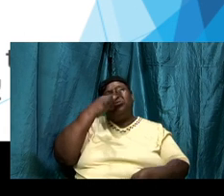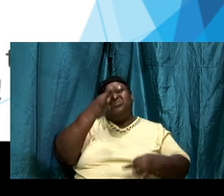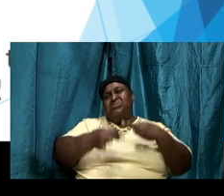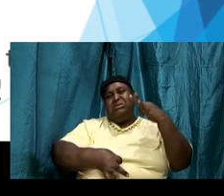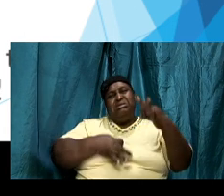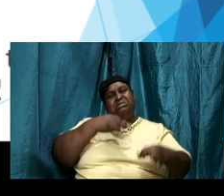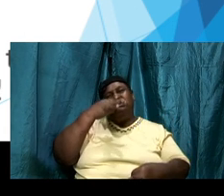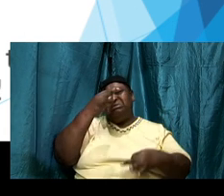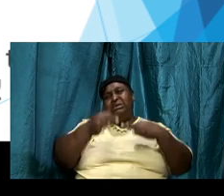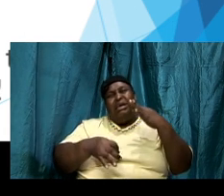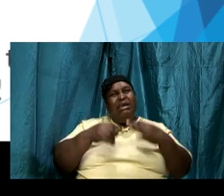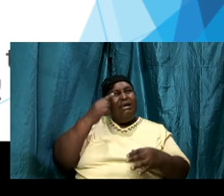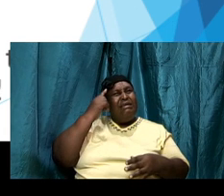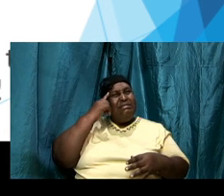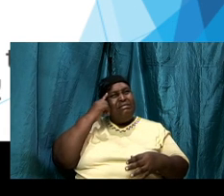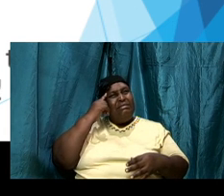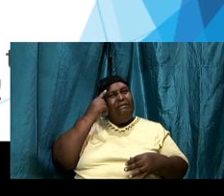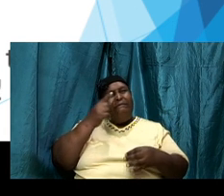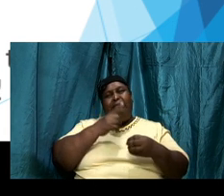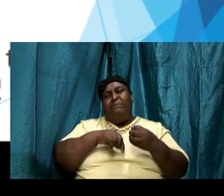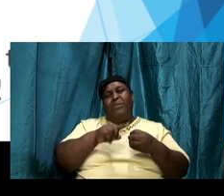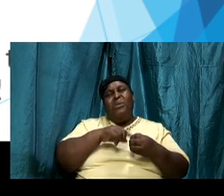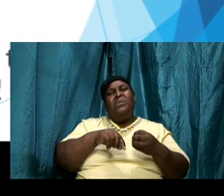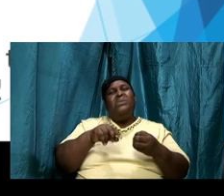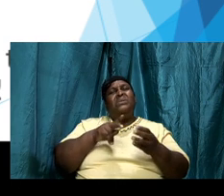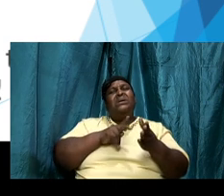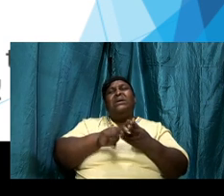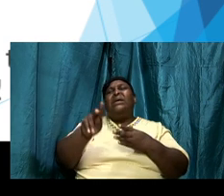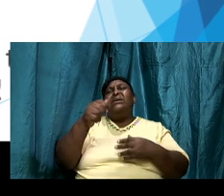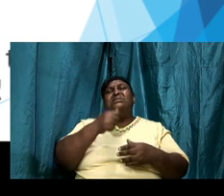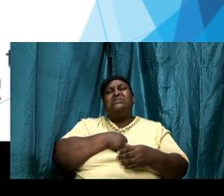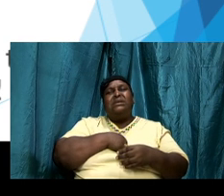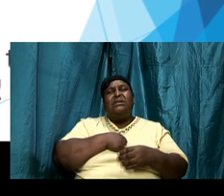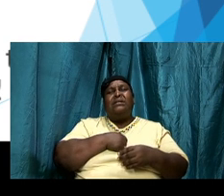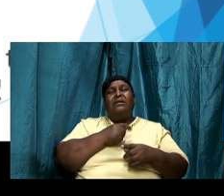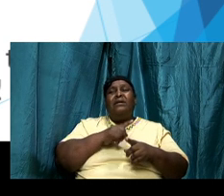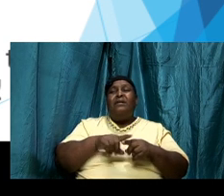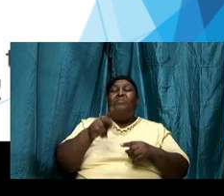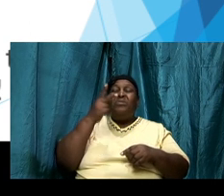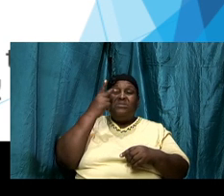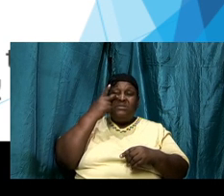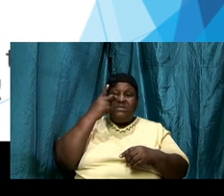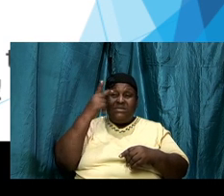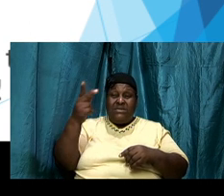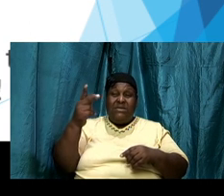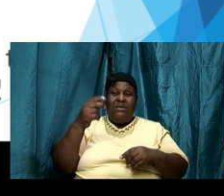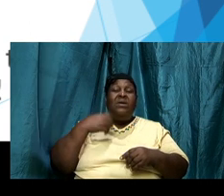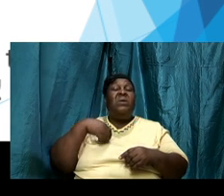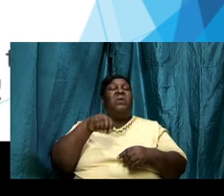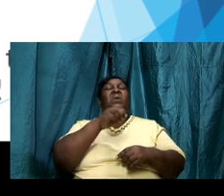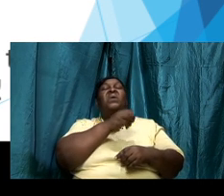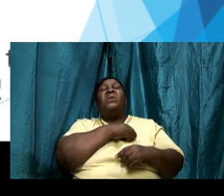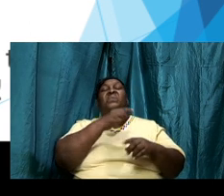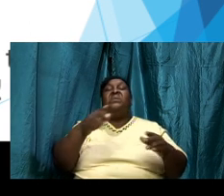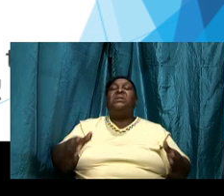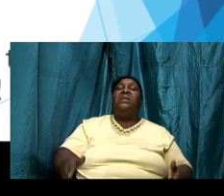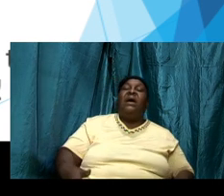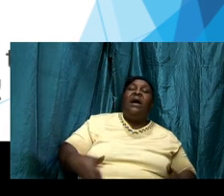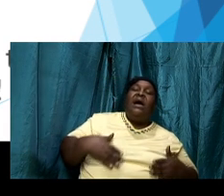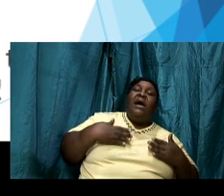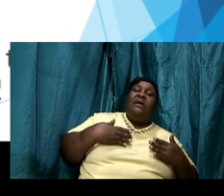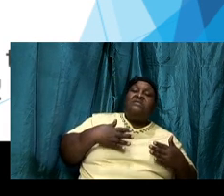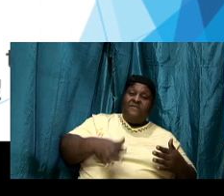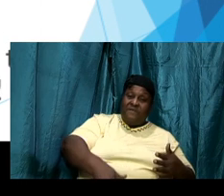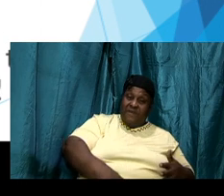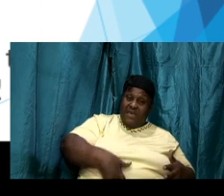ourselves and all of that but we are seeing life that although it is rougher it can be enjoyable in